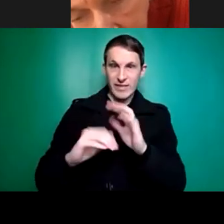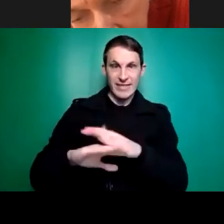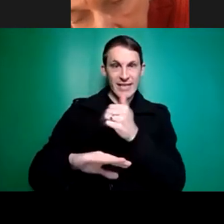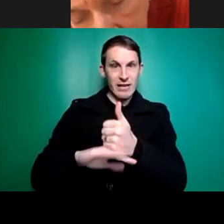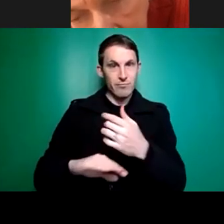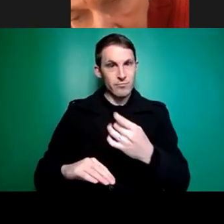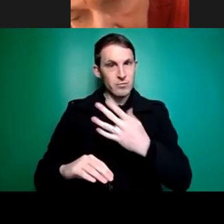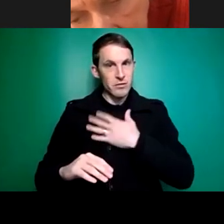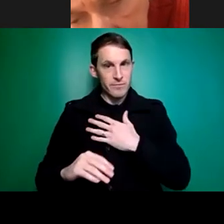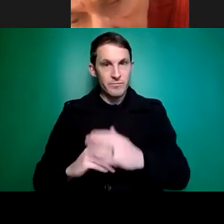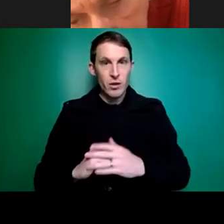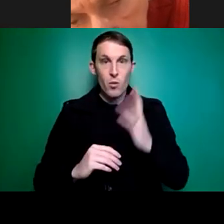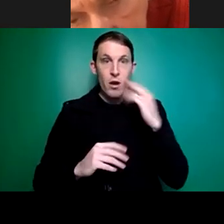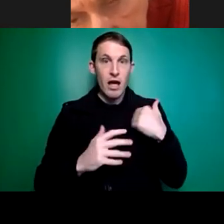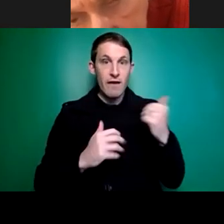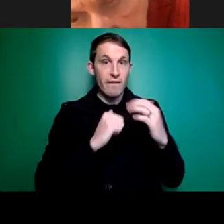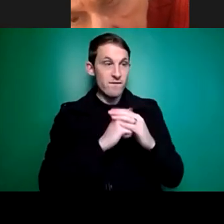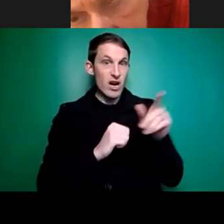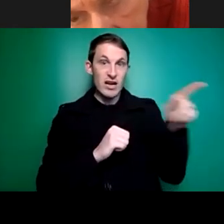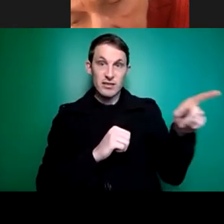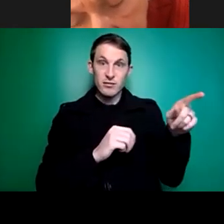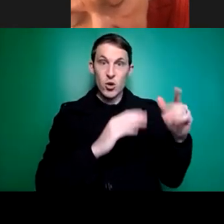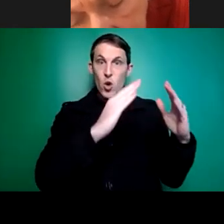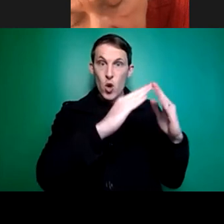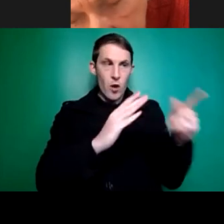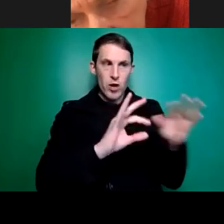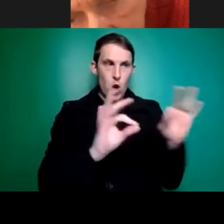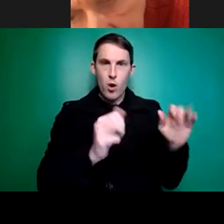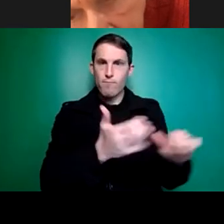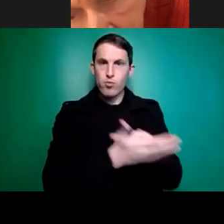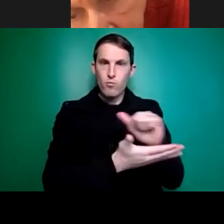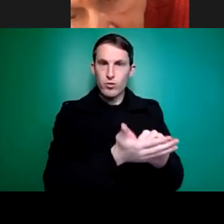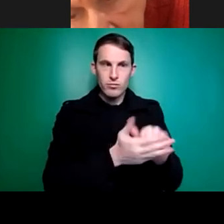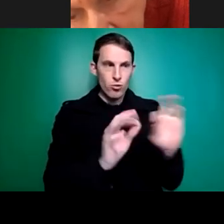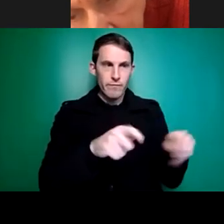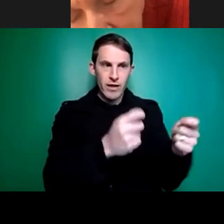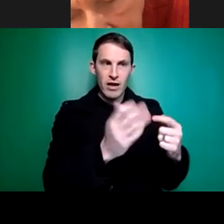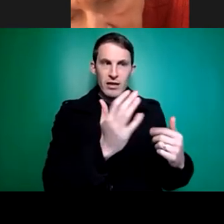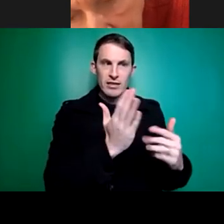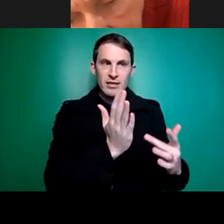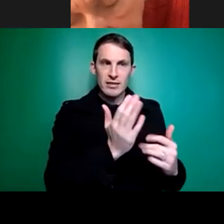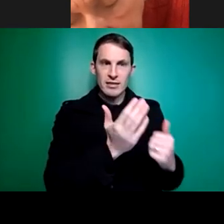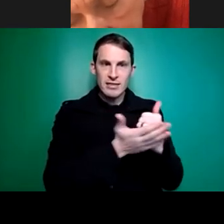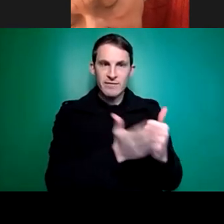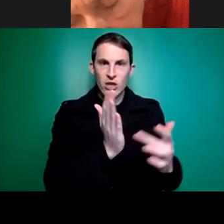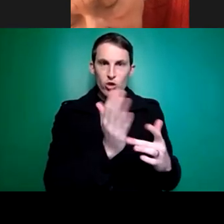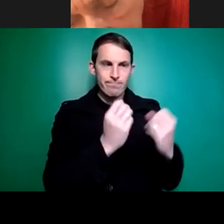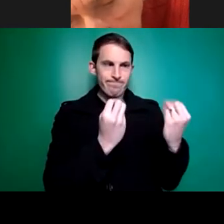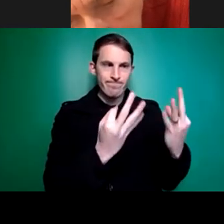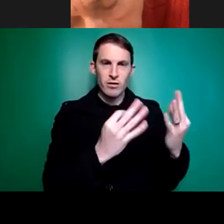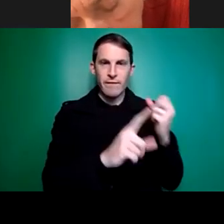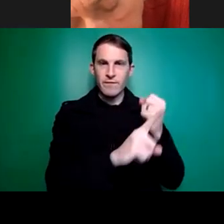see a friend of mine in an inaccessible environment, it's not right, it's not fair. Yep, yep, yep.